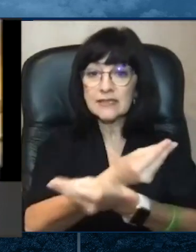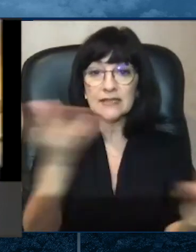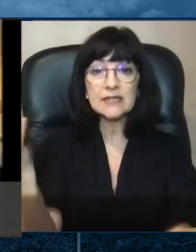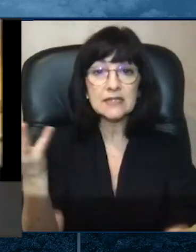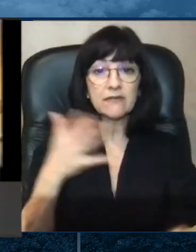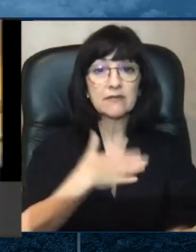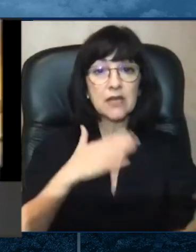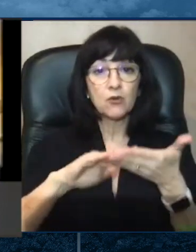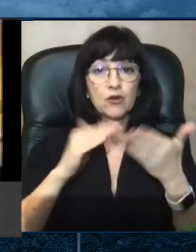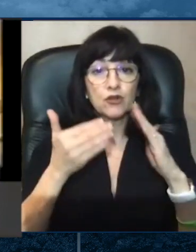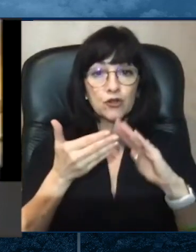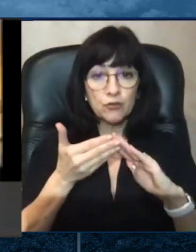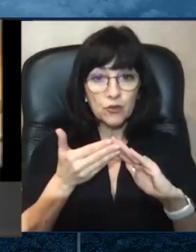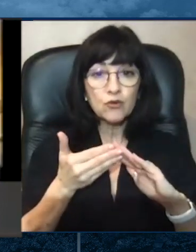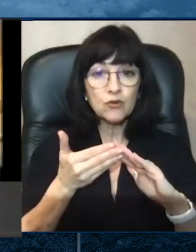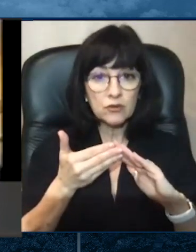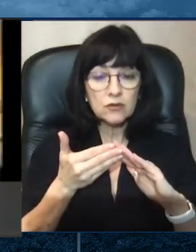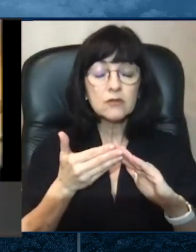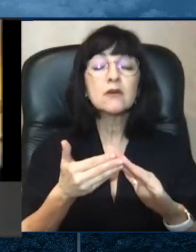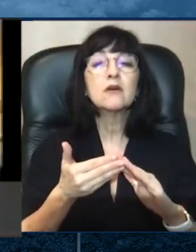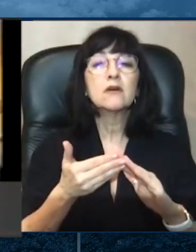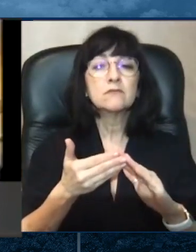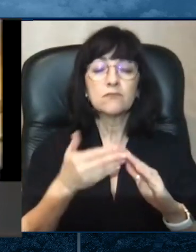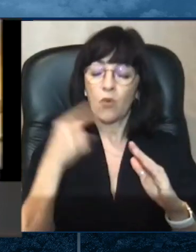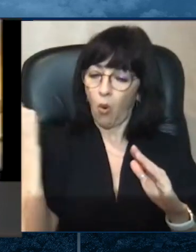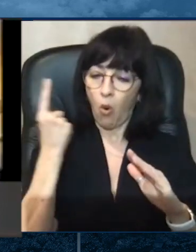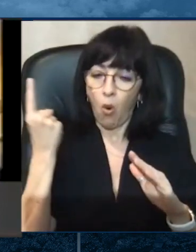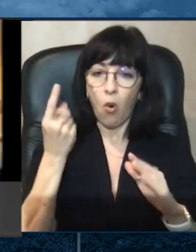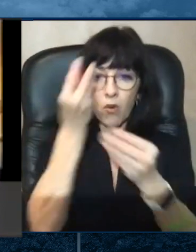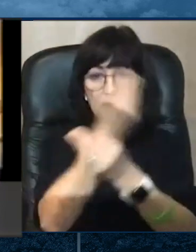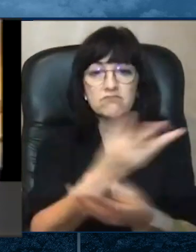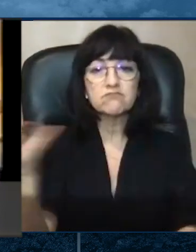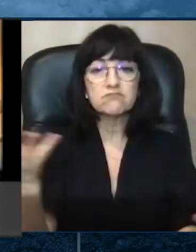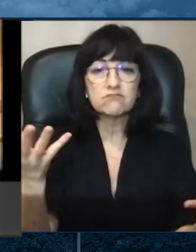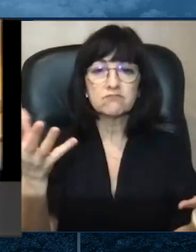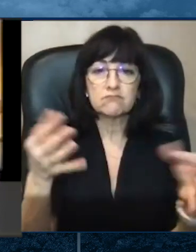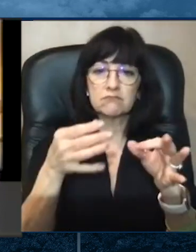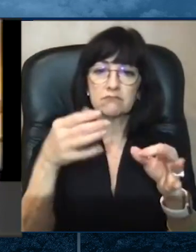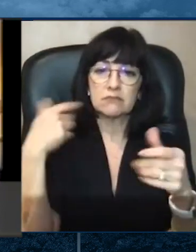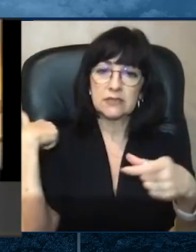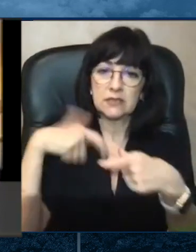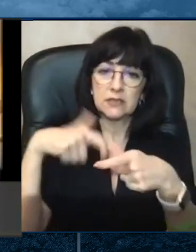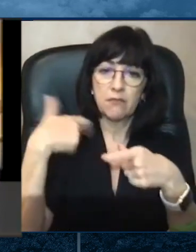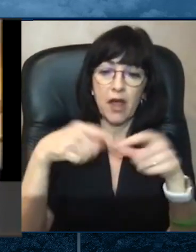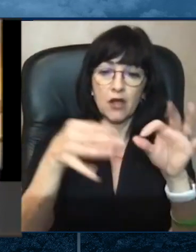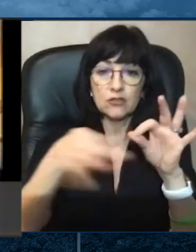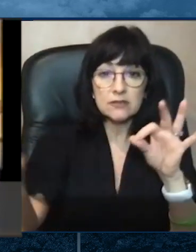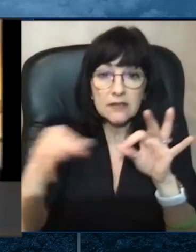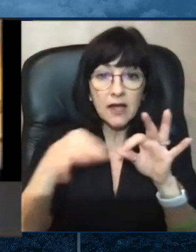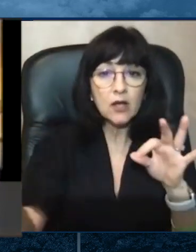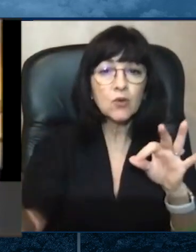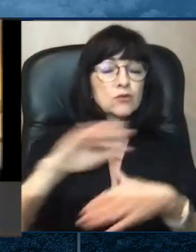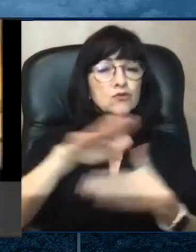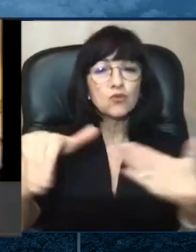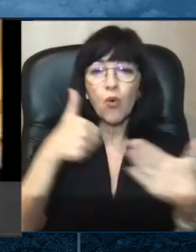on all our social media platforms and disseminate it to our news media outlets.